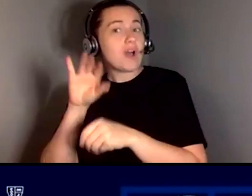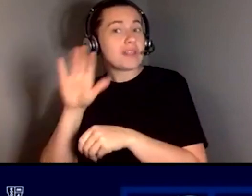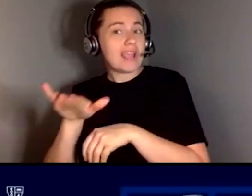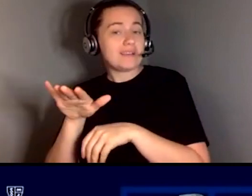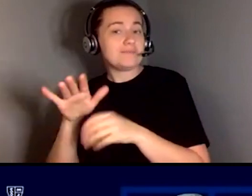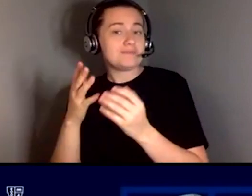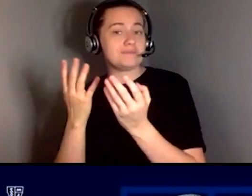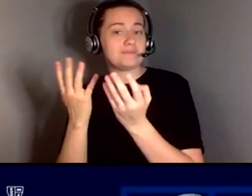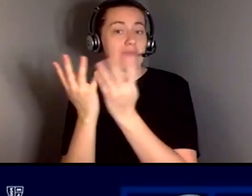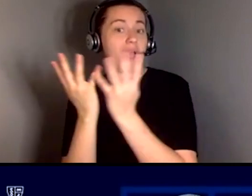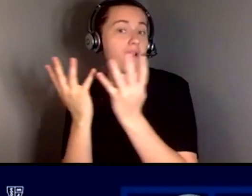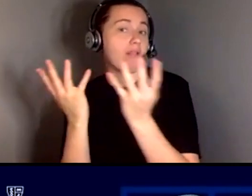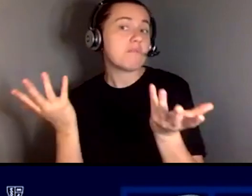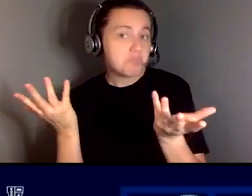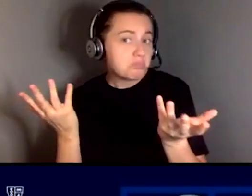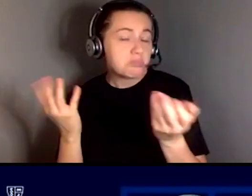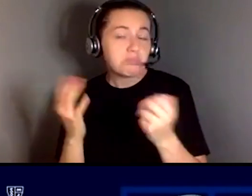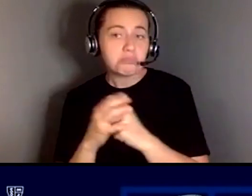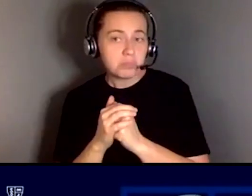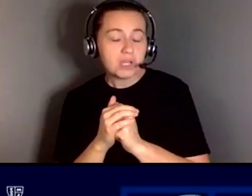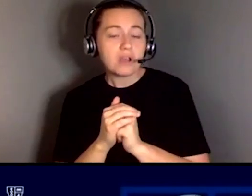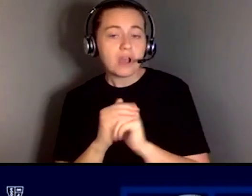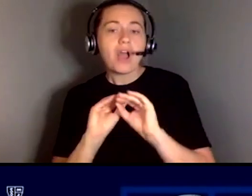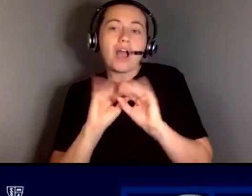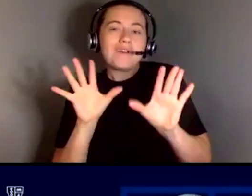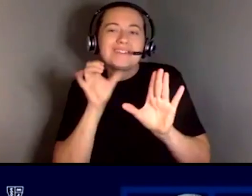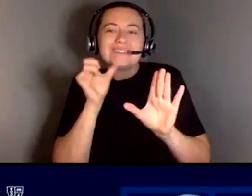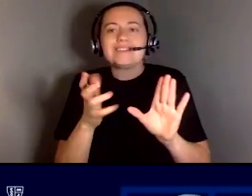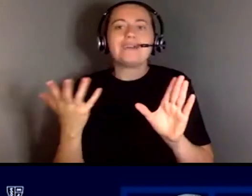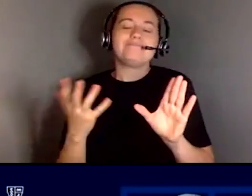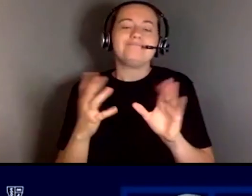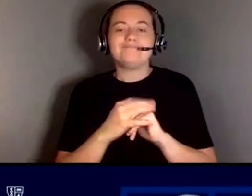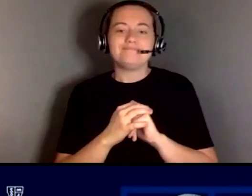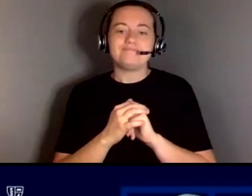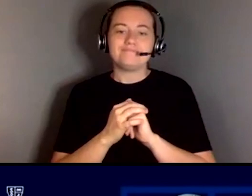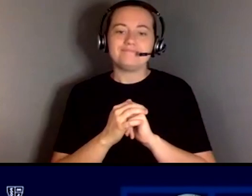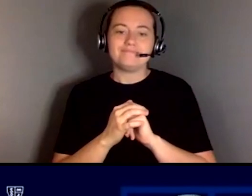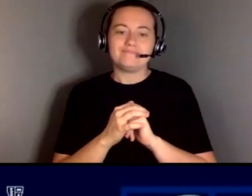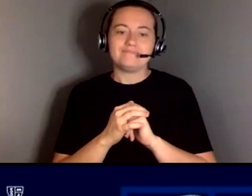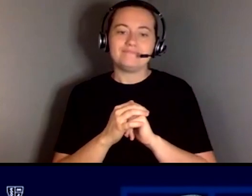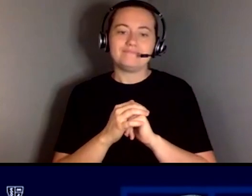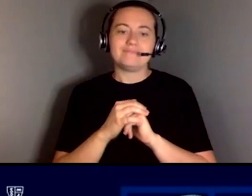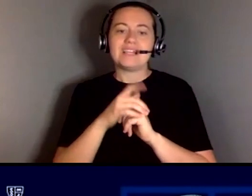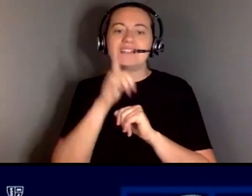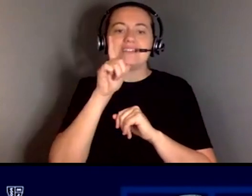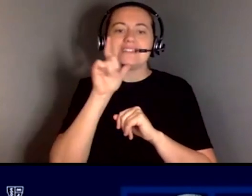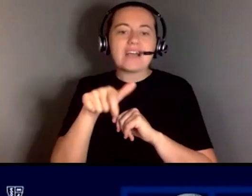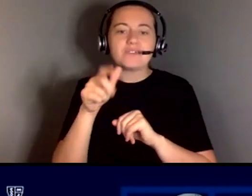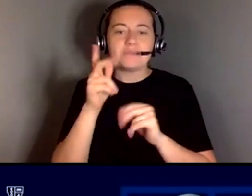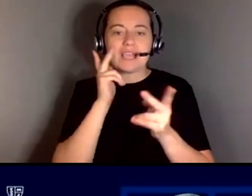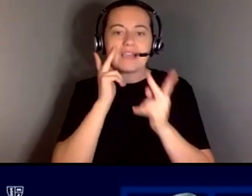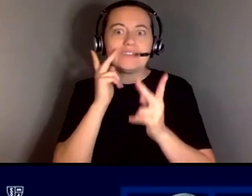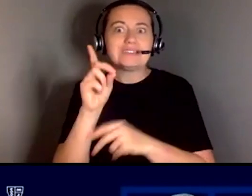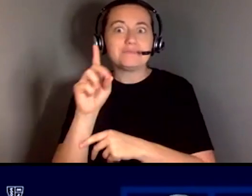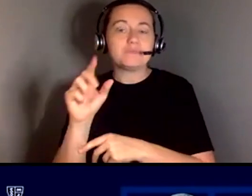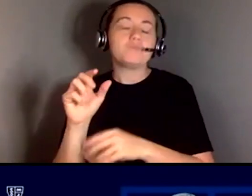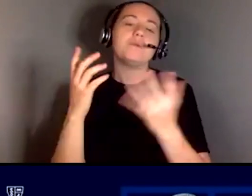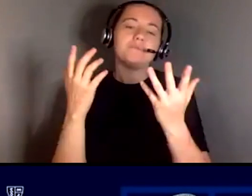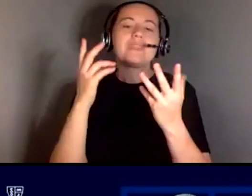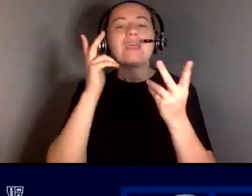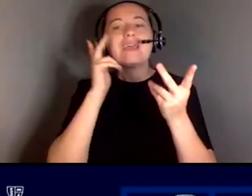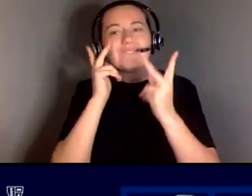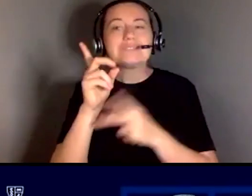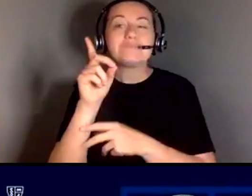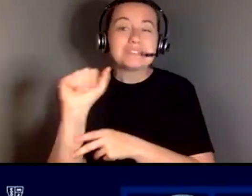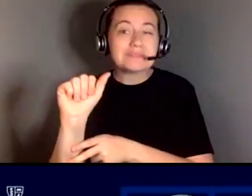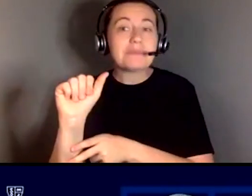just and obviously in that capacity a visible disability would be more helpful because it's just